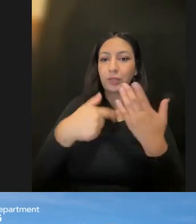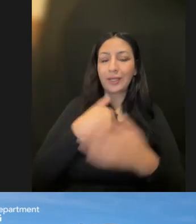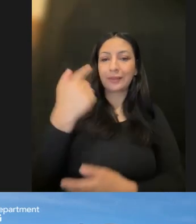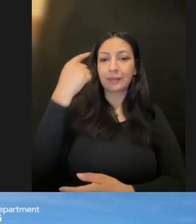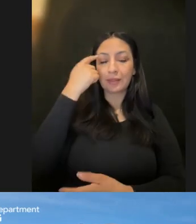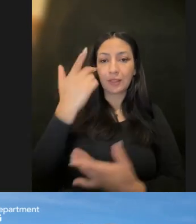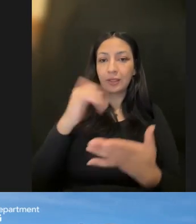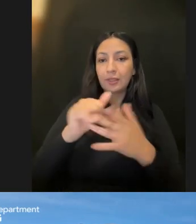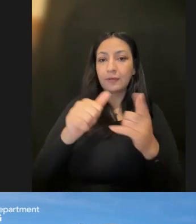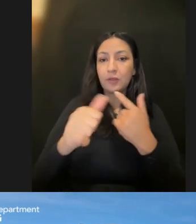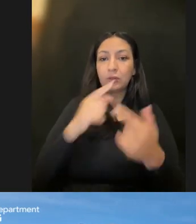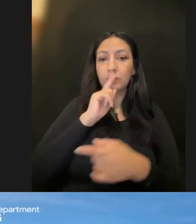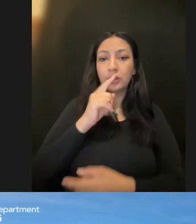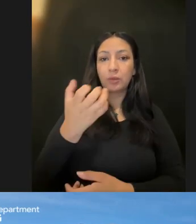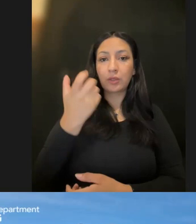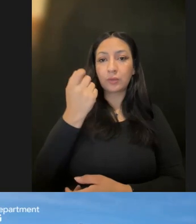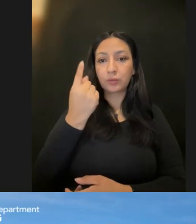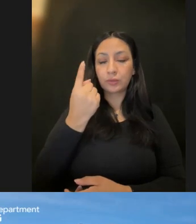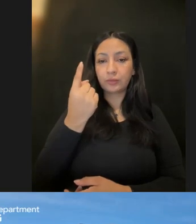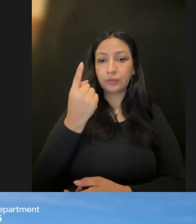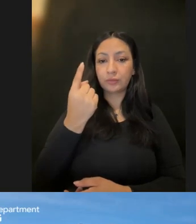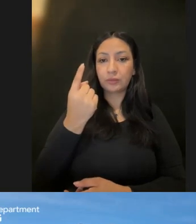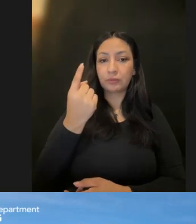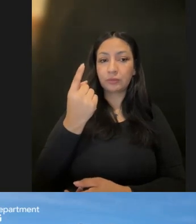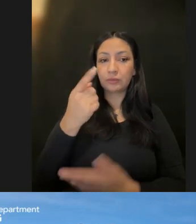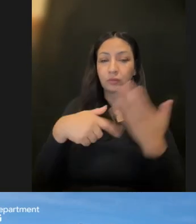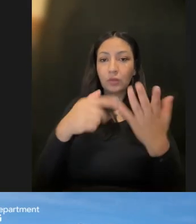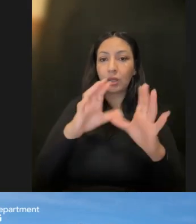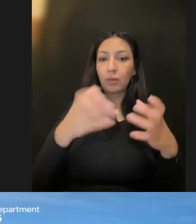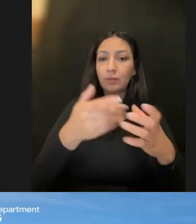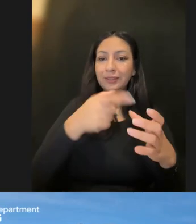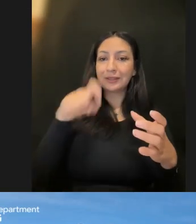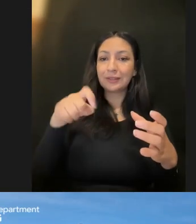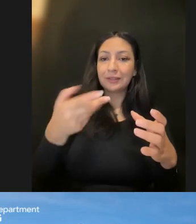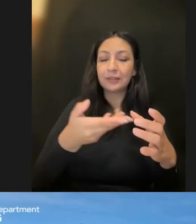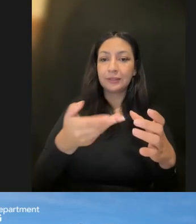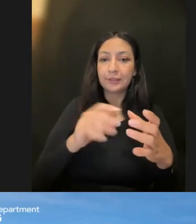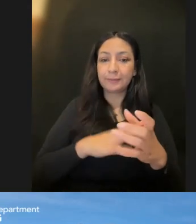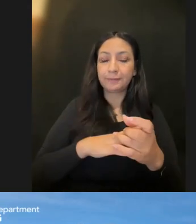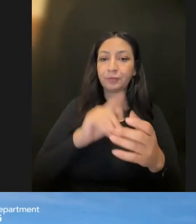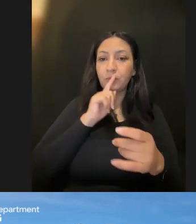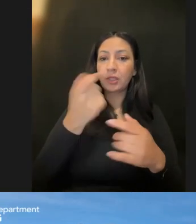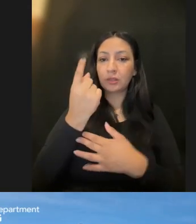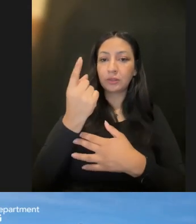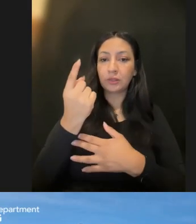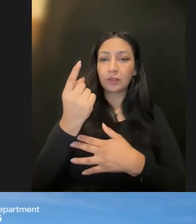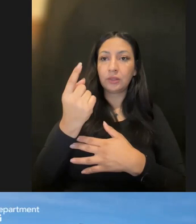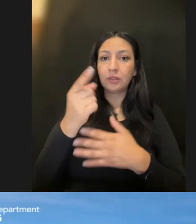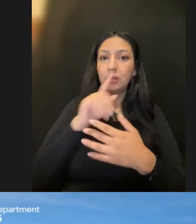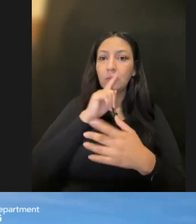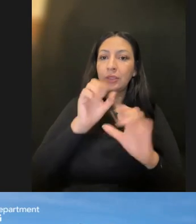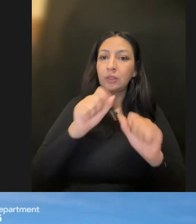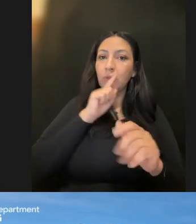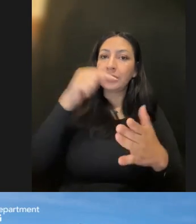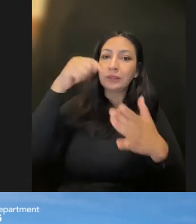think first, we want to really understand what the population needs are and understanding, you know, really getting a deep